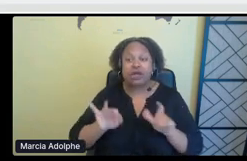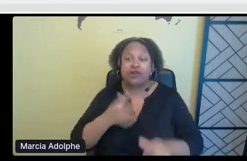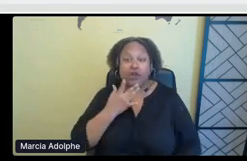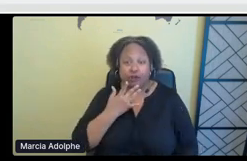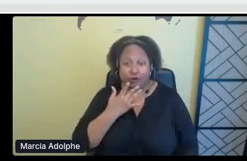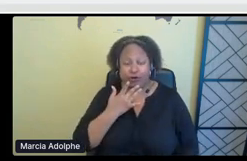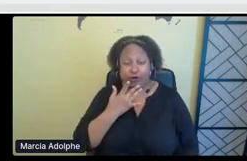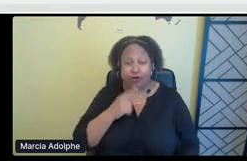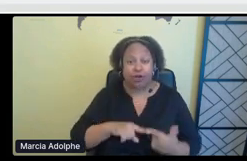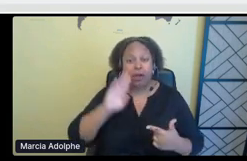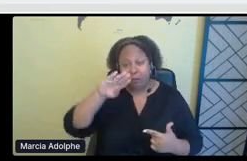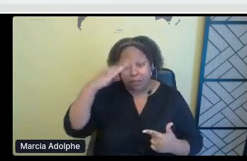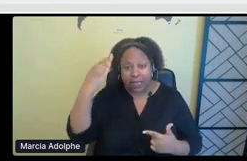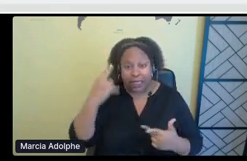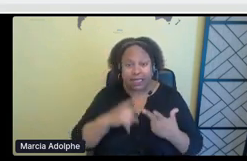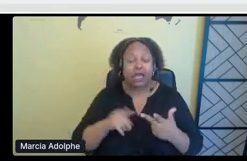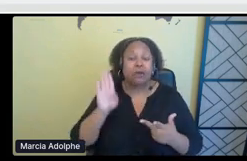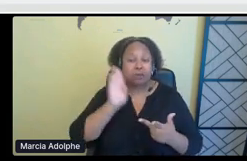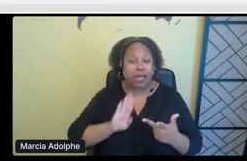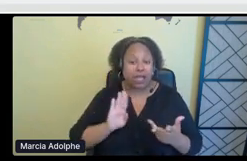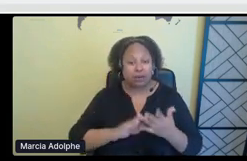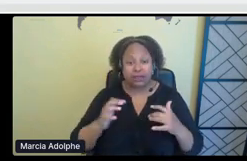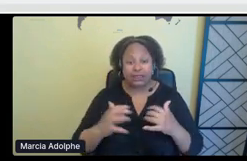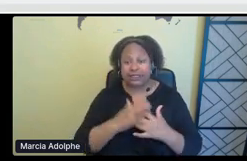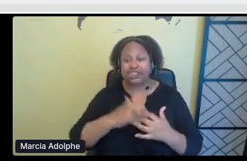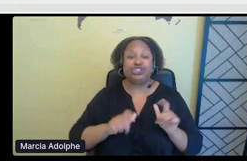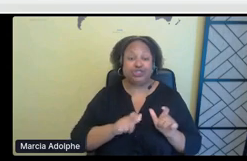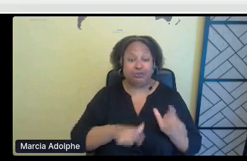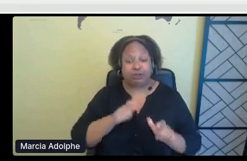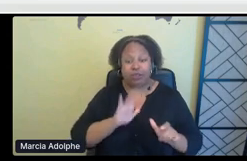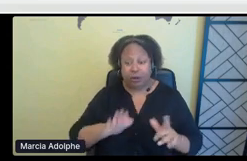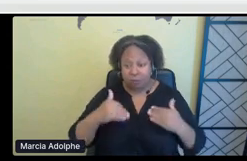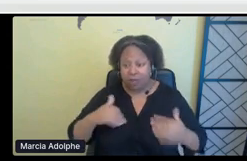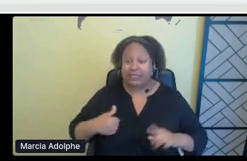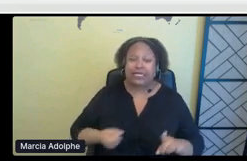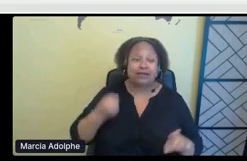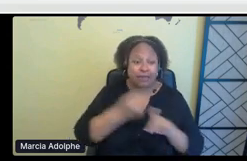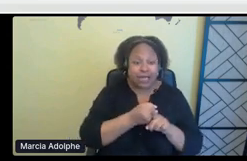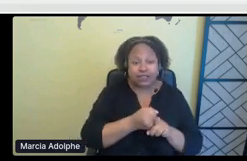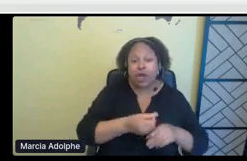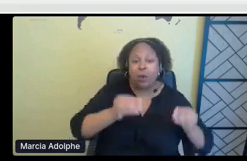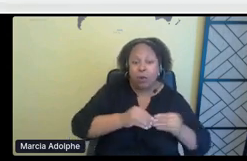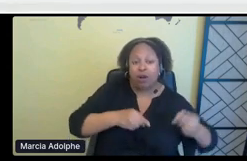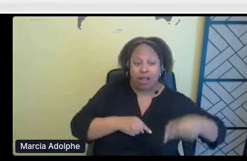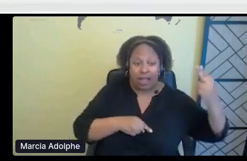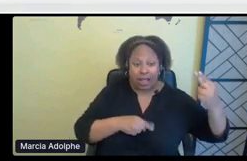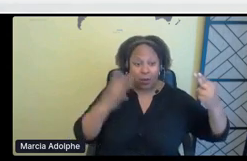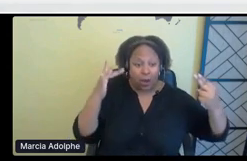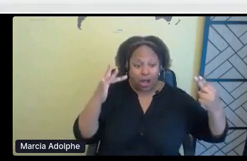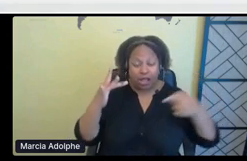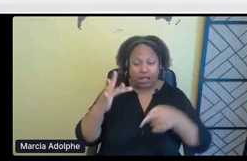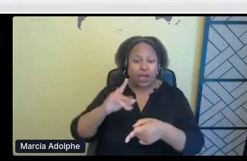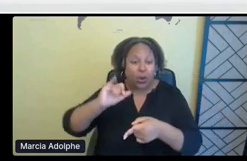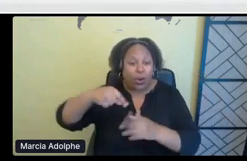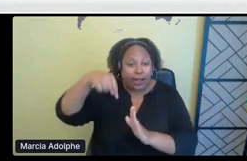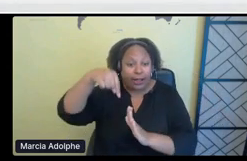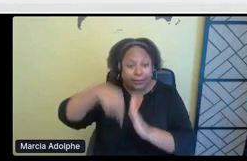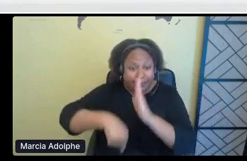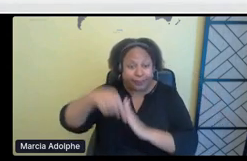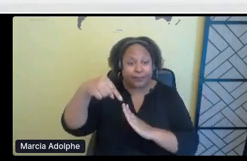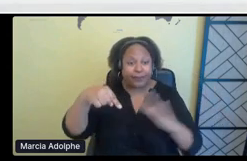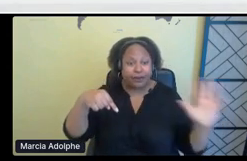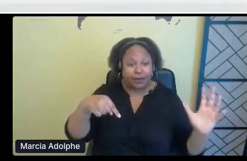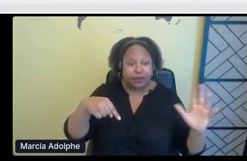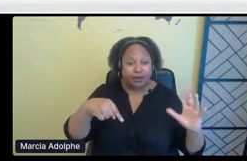black, brown, and indigenous bodies are being impacted significantly higher because they're put around refinery communities. They're put